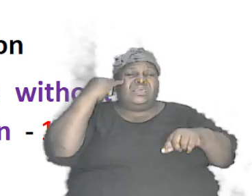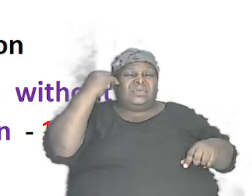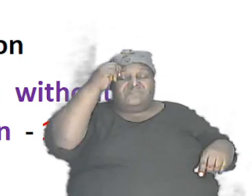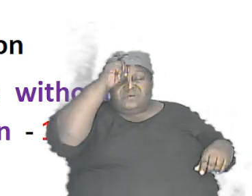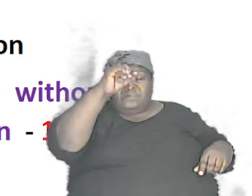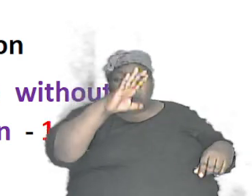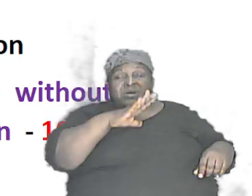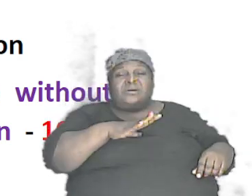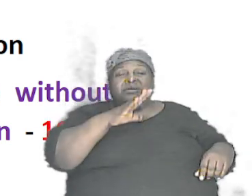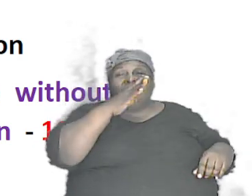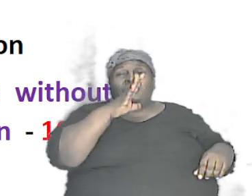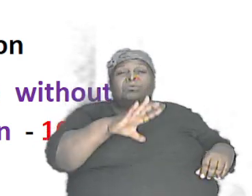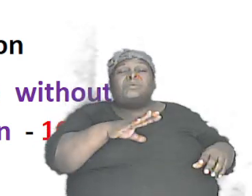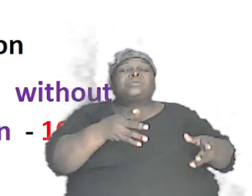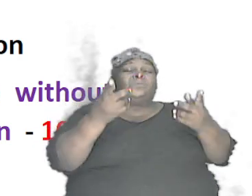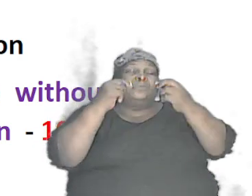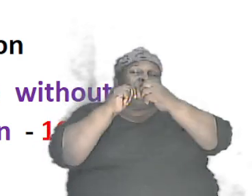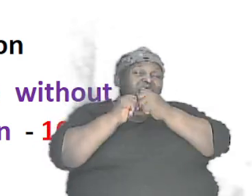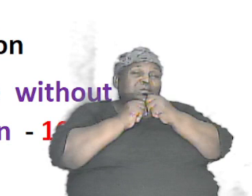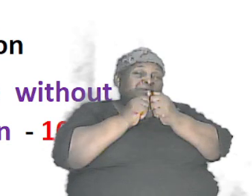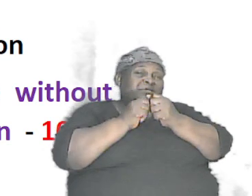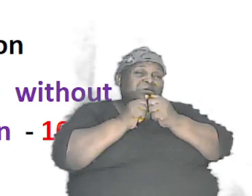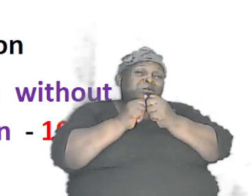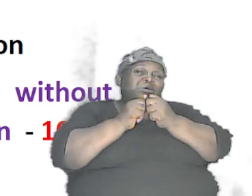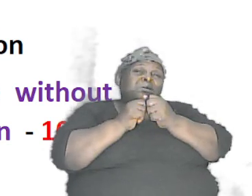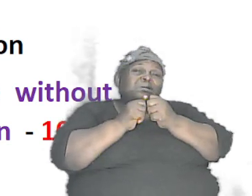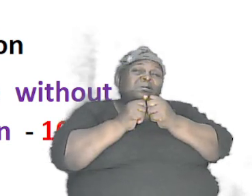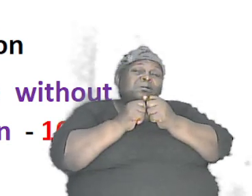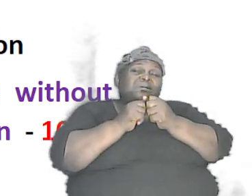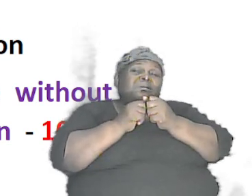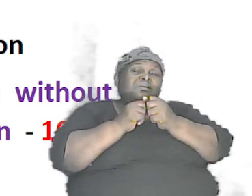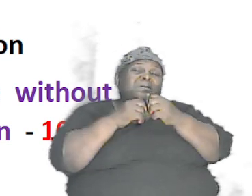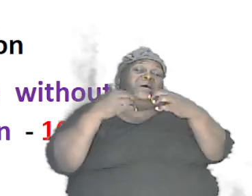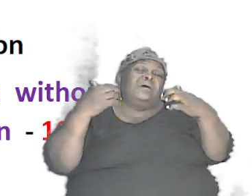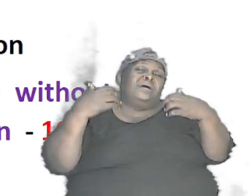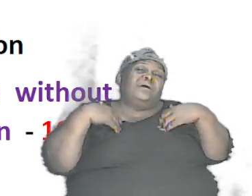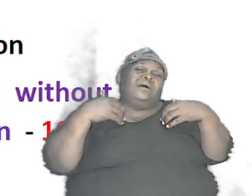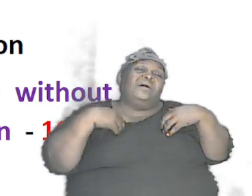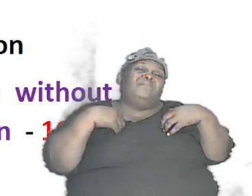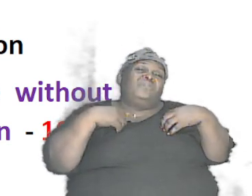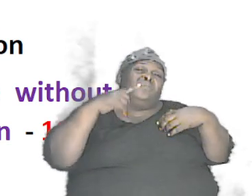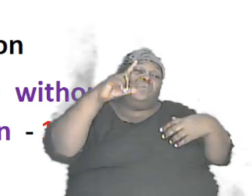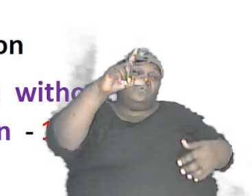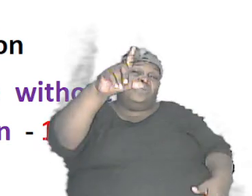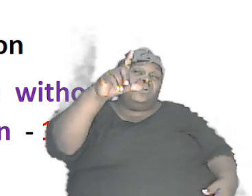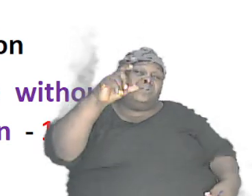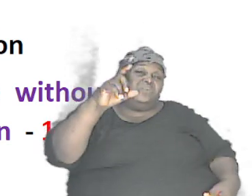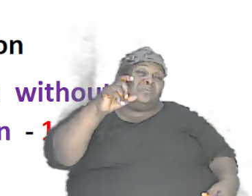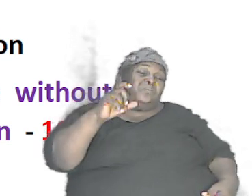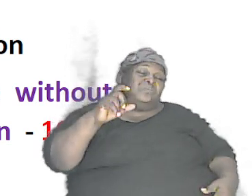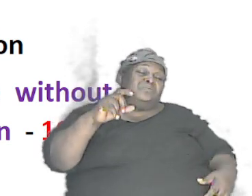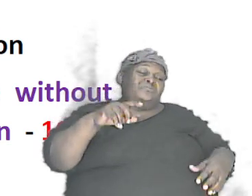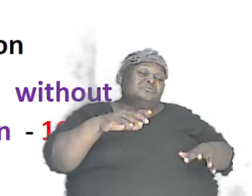woman come together and have a hundred children